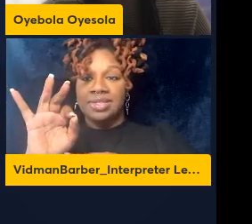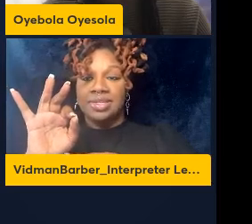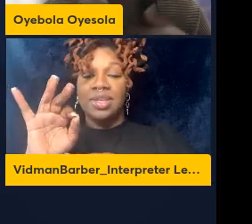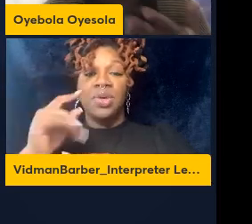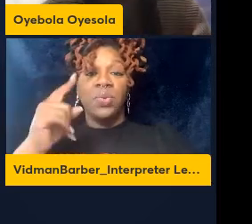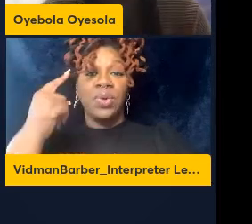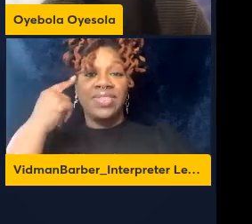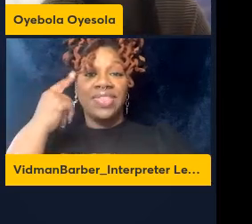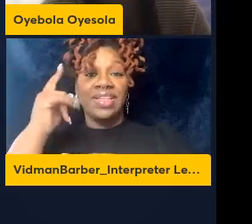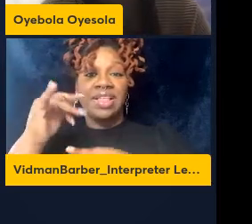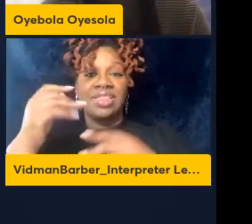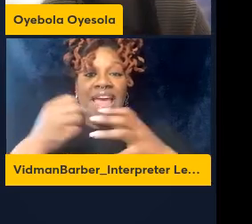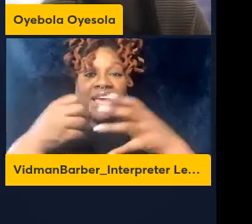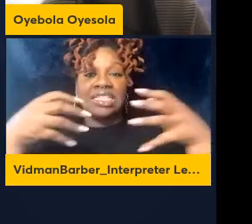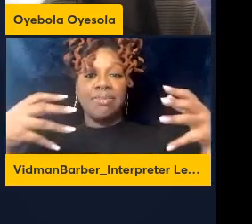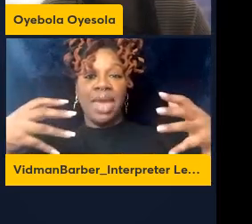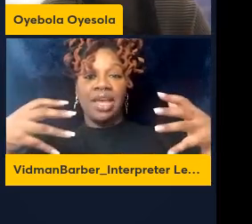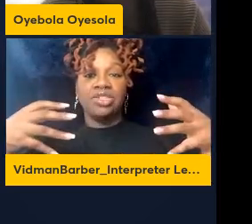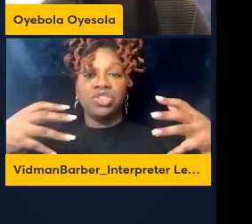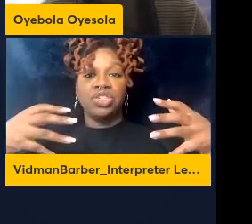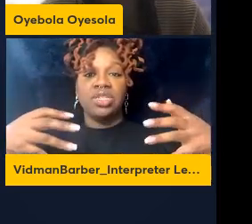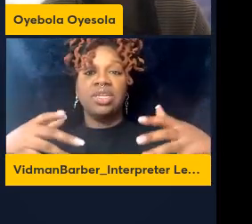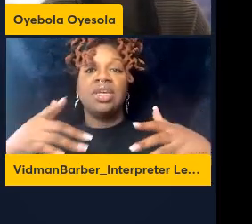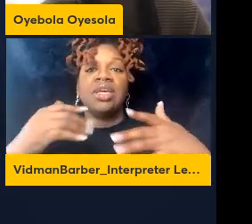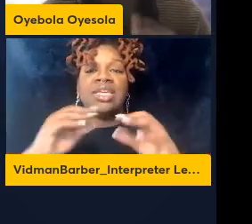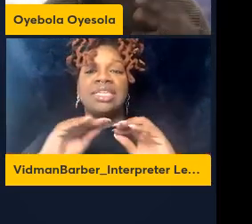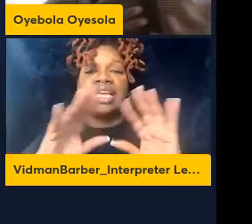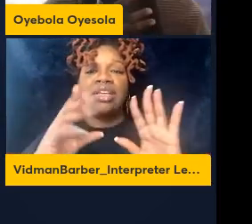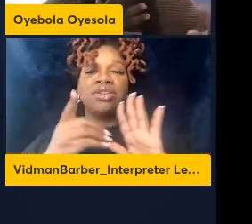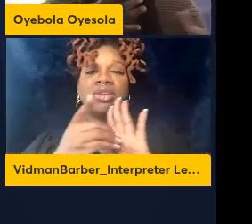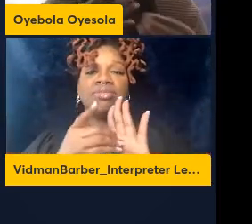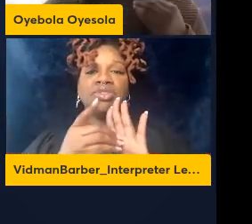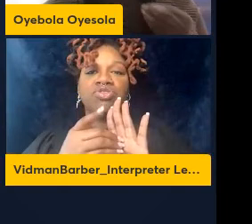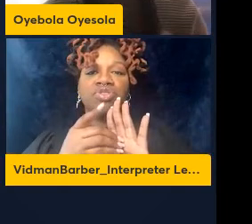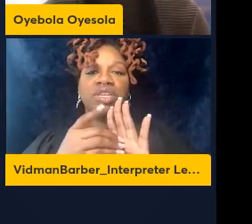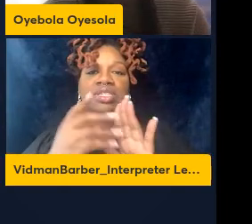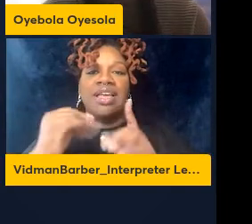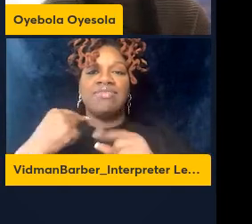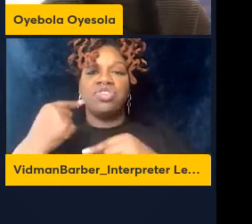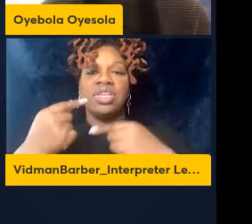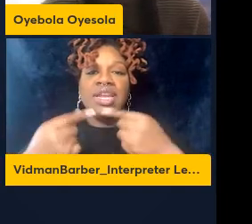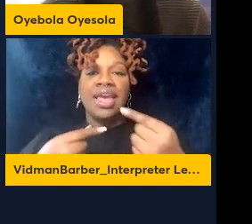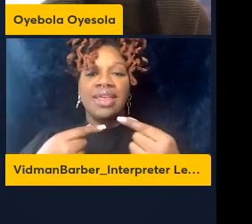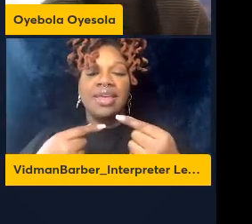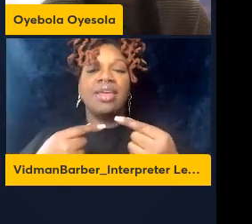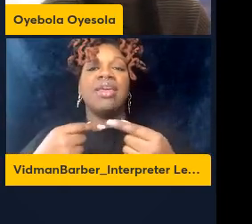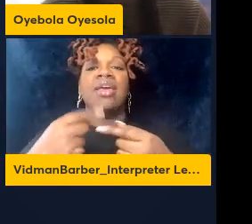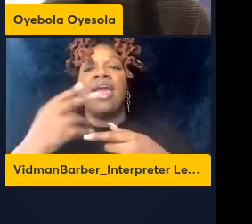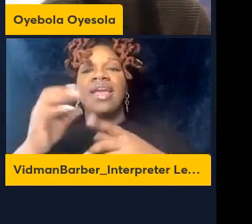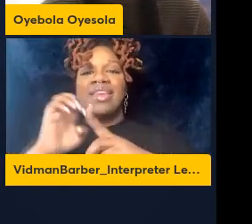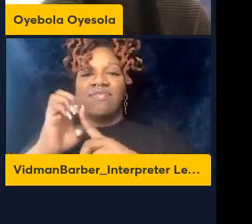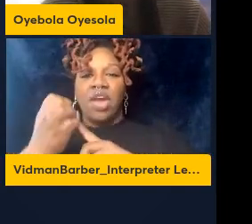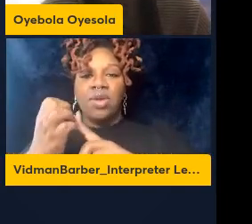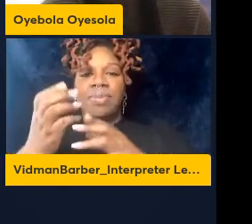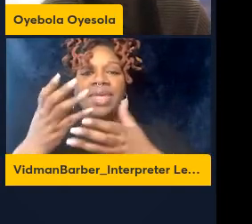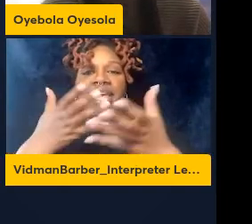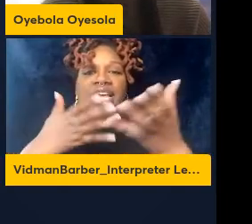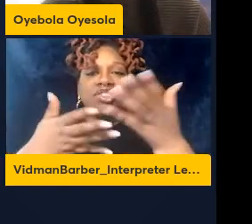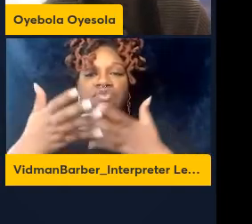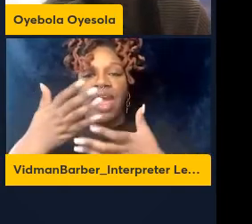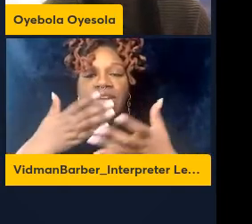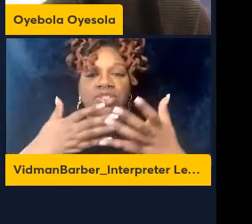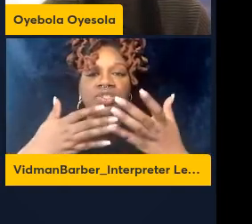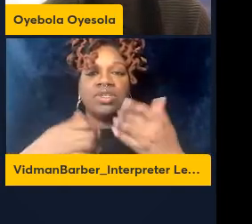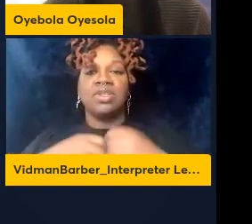expansion is a clear demonstration of a genetic by environment interaction so this